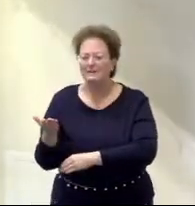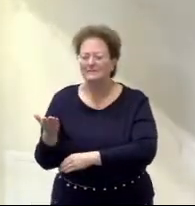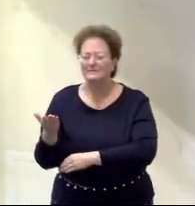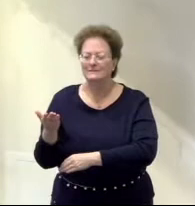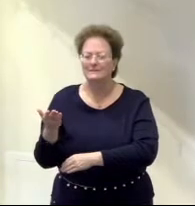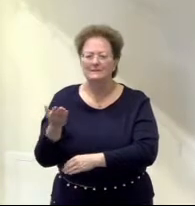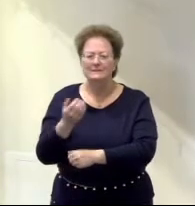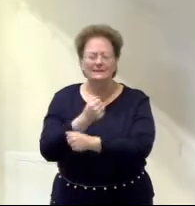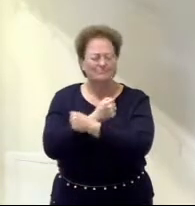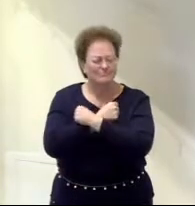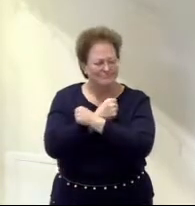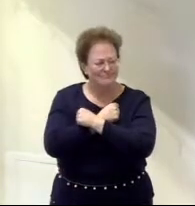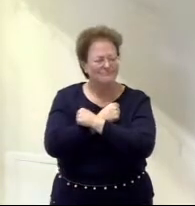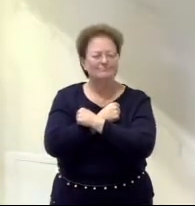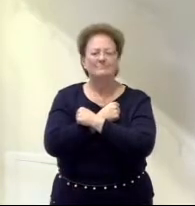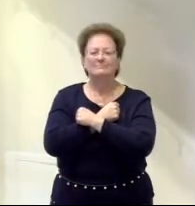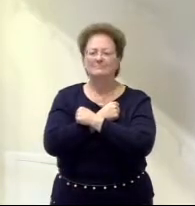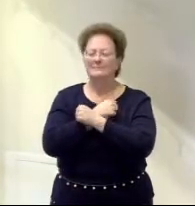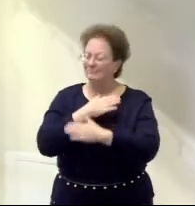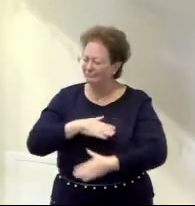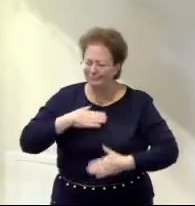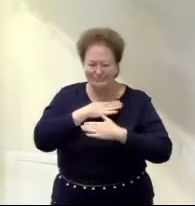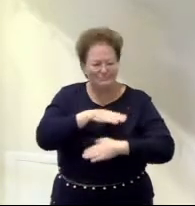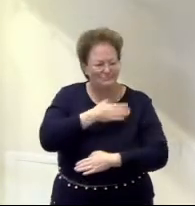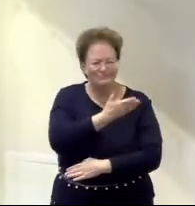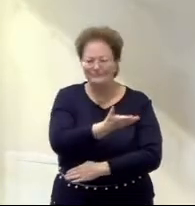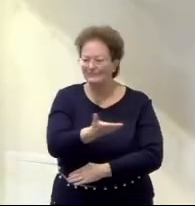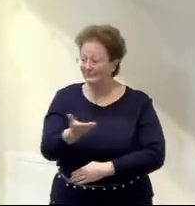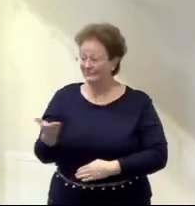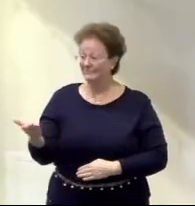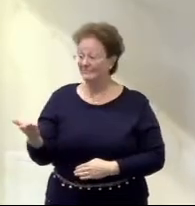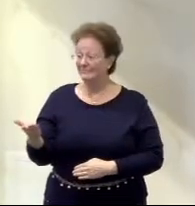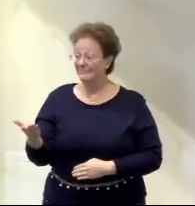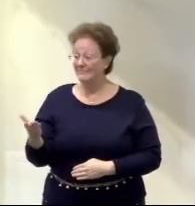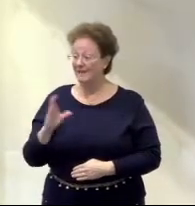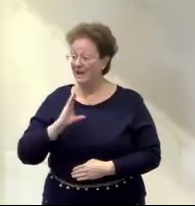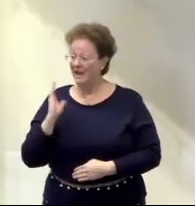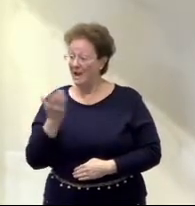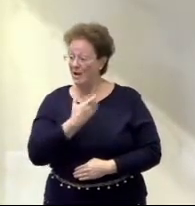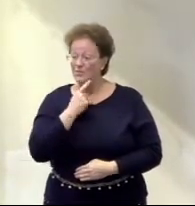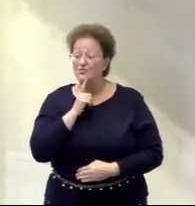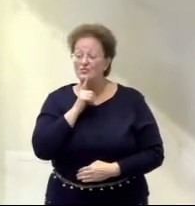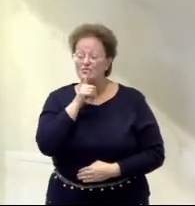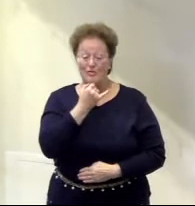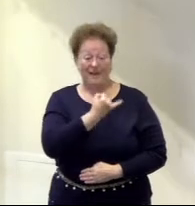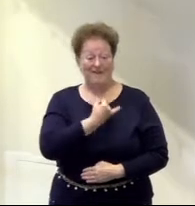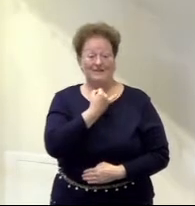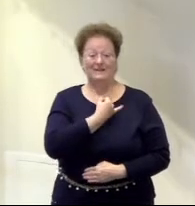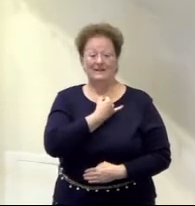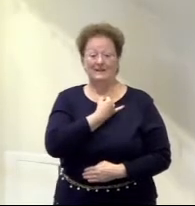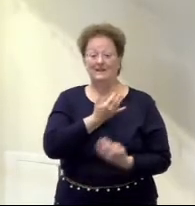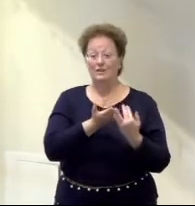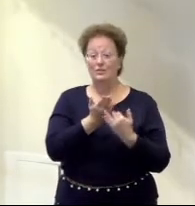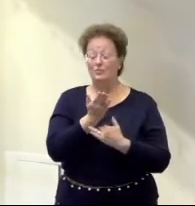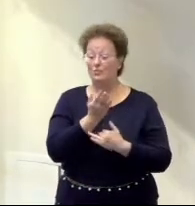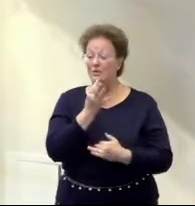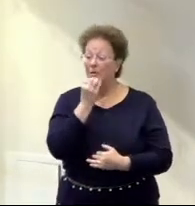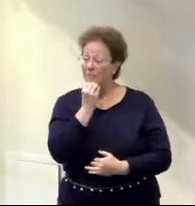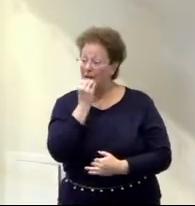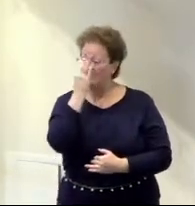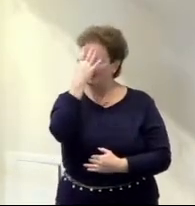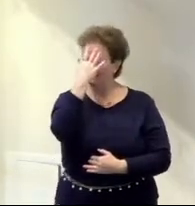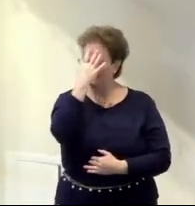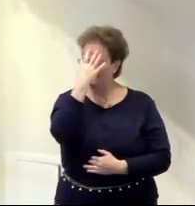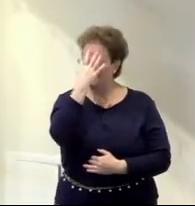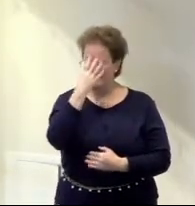I am well pleased. That's where our true identity is found. Through baptism, we've been declared